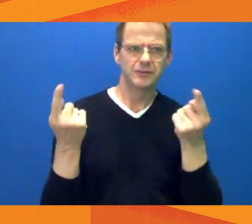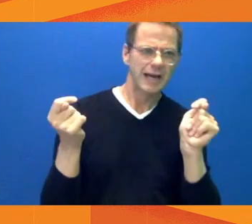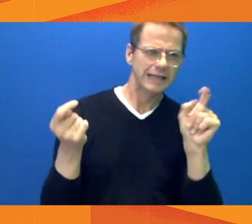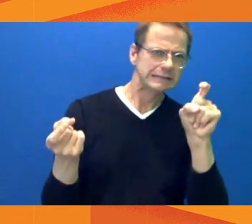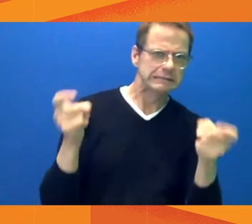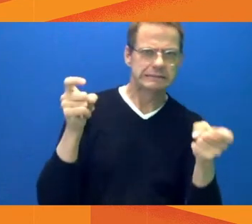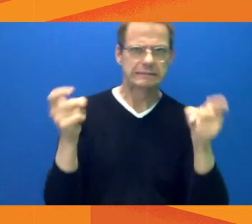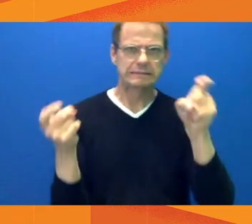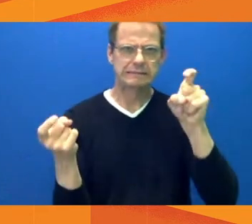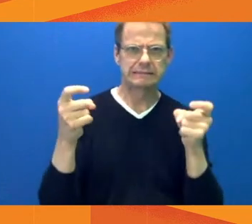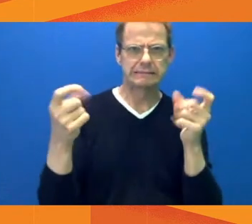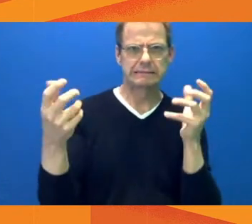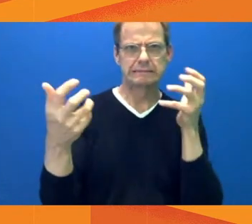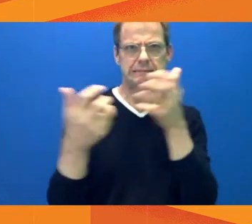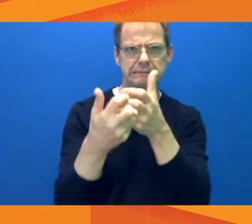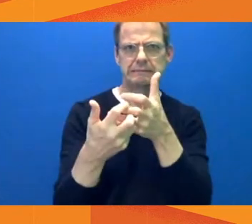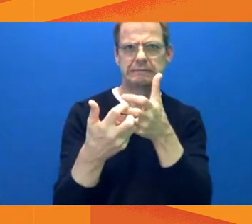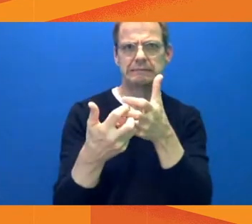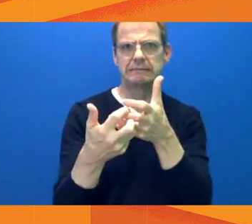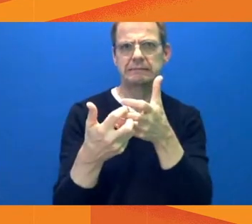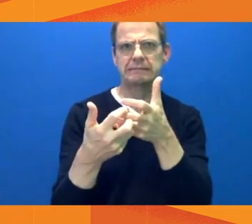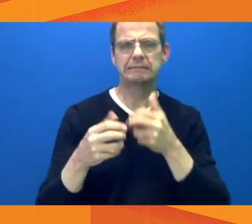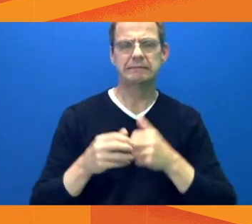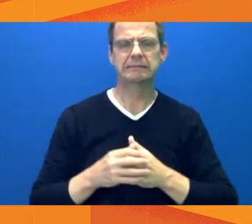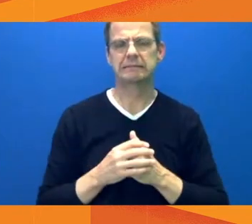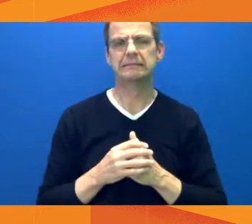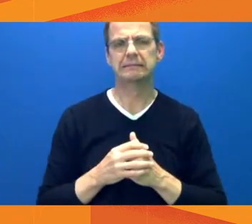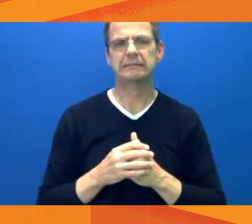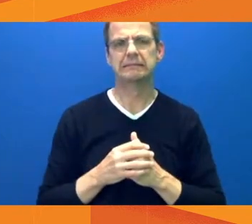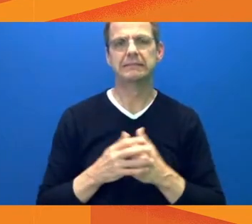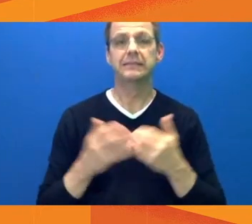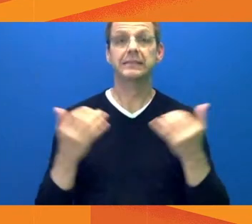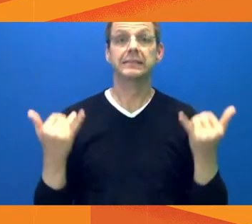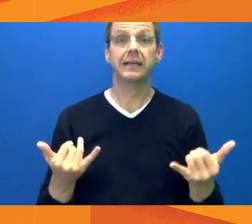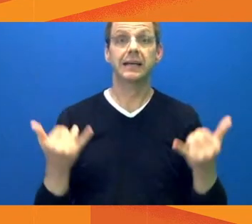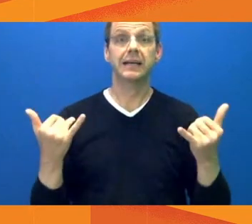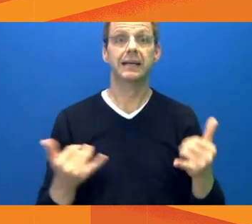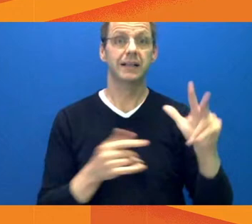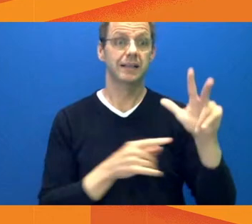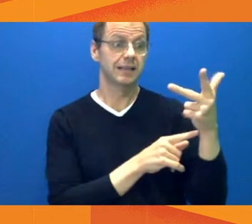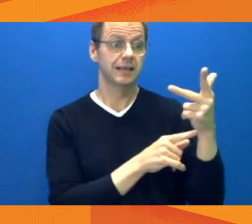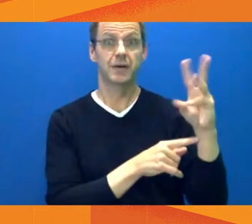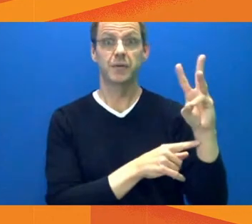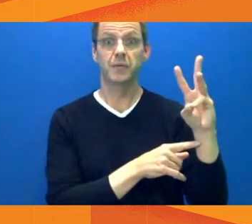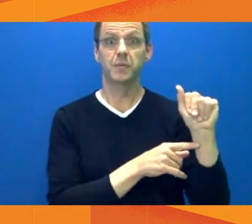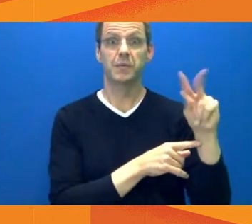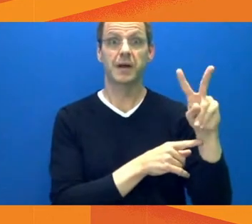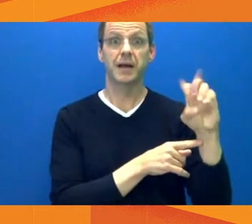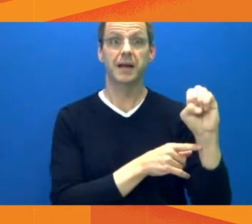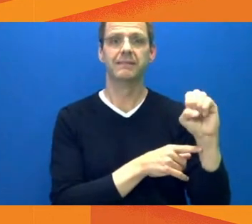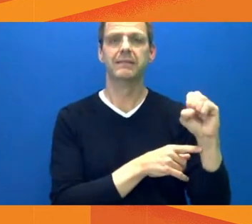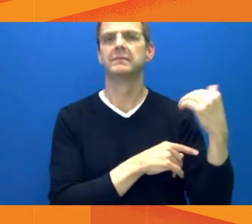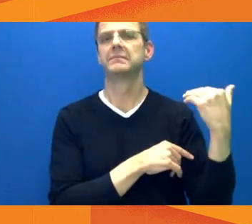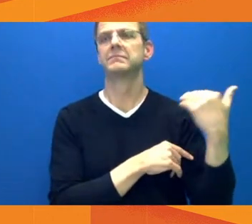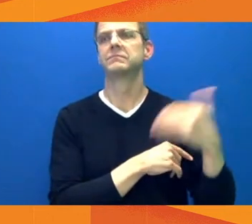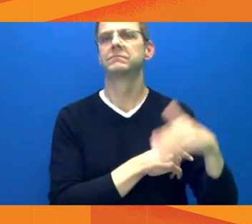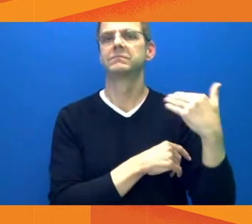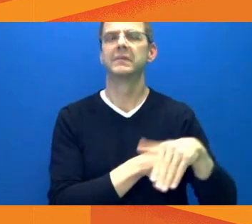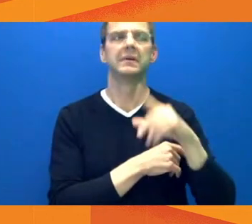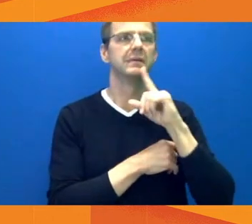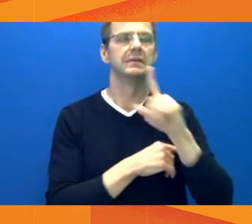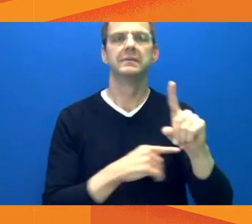it's exhausting. I understand that Edmontonians have been under an extreme amount of stress and that these new restrictions are causing